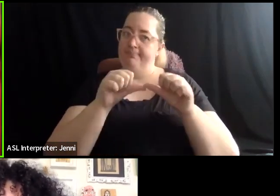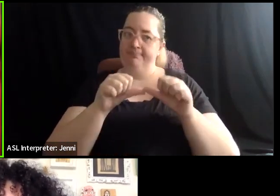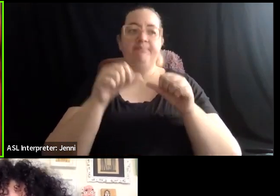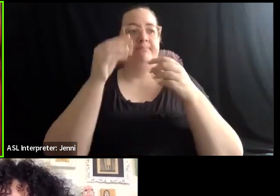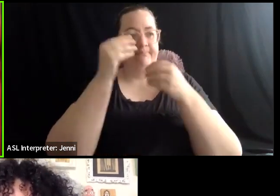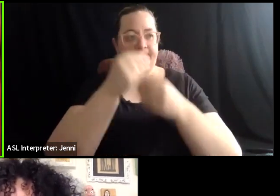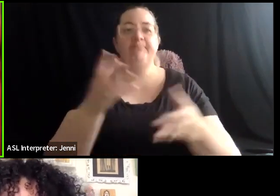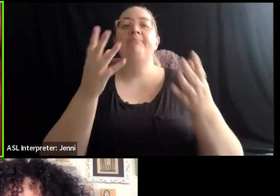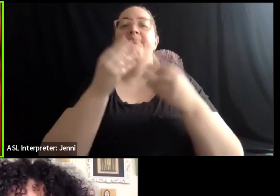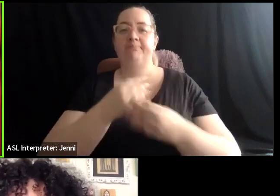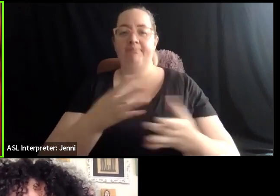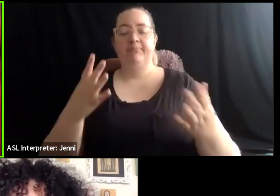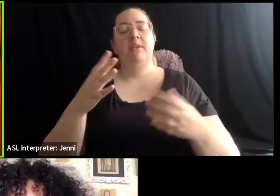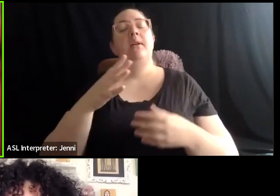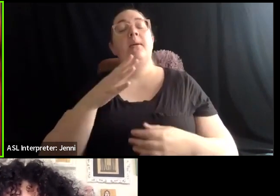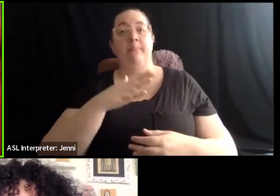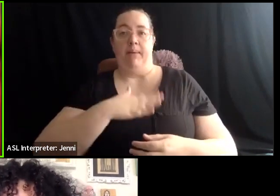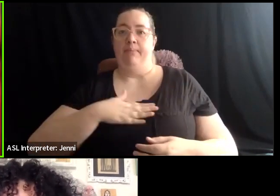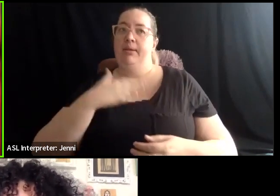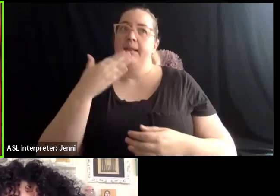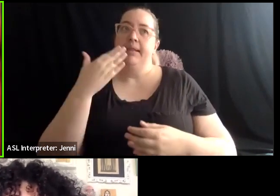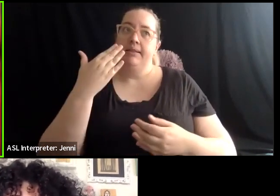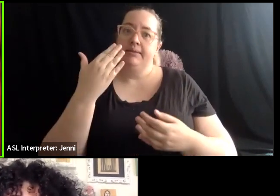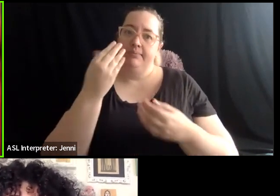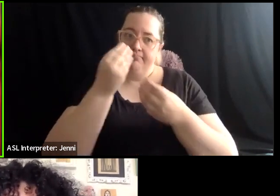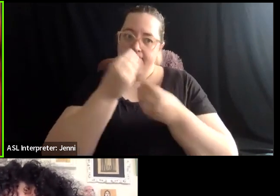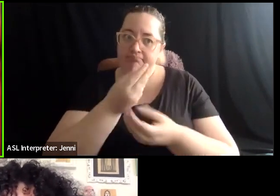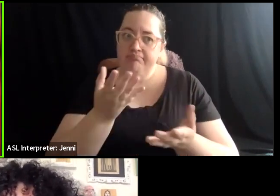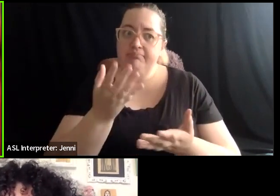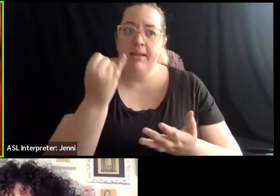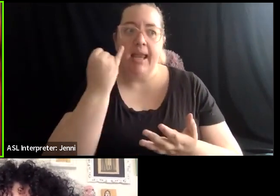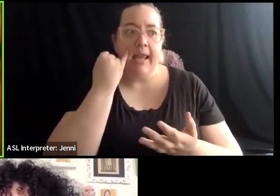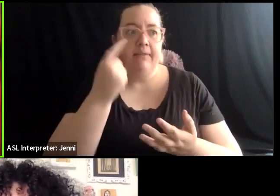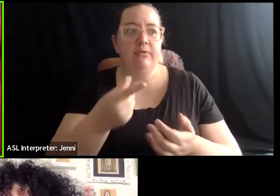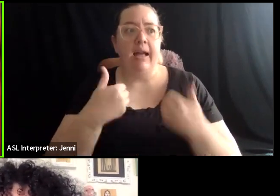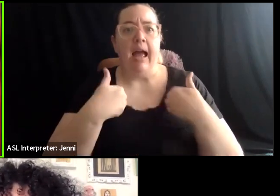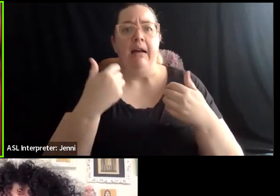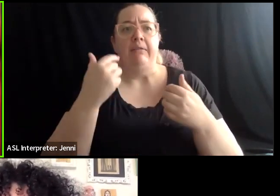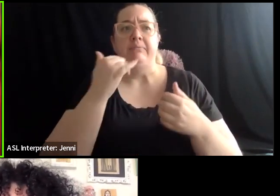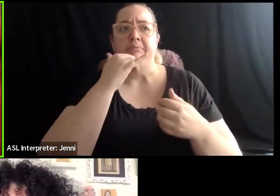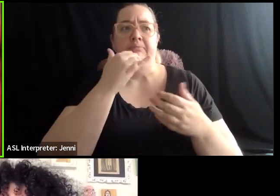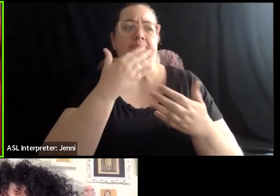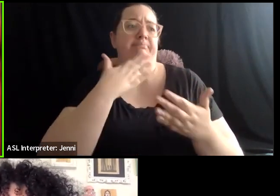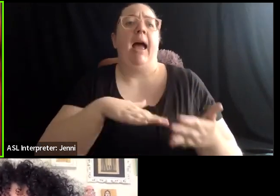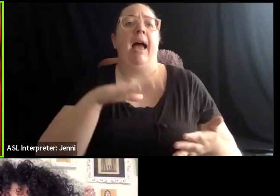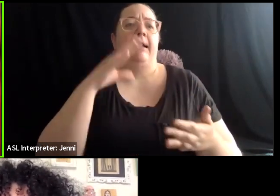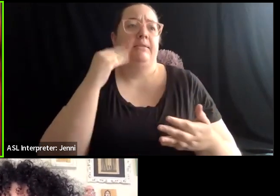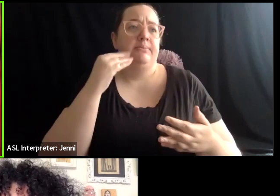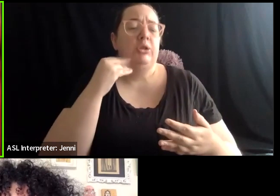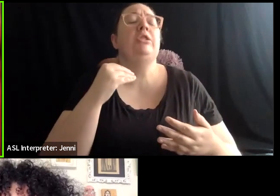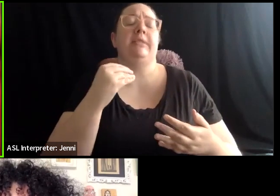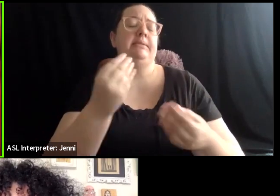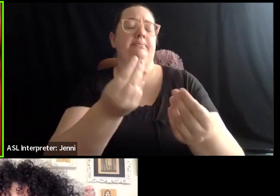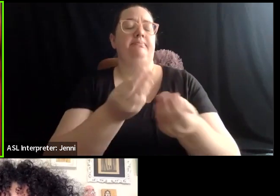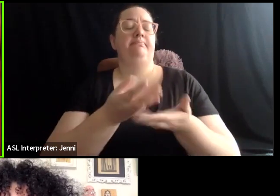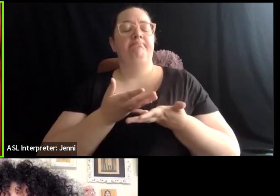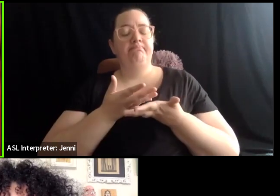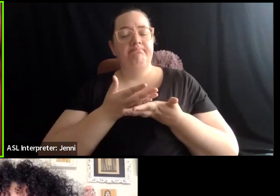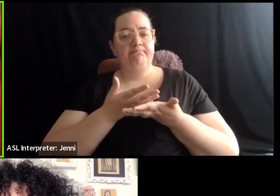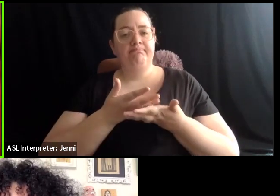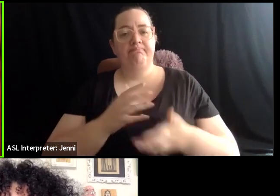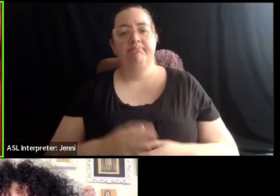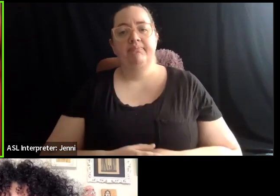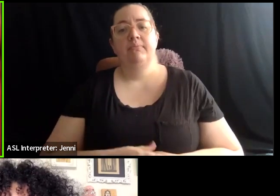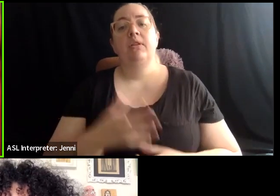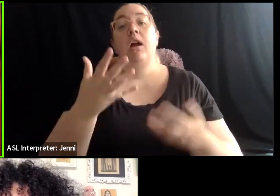here to hear from you about how this experience is. I want to note a couple of access accommodations